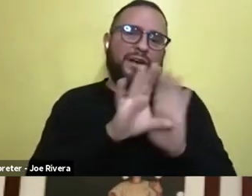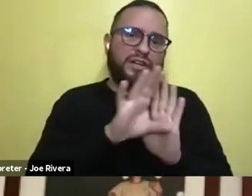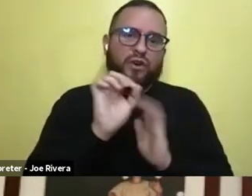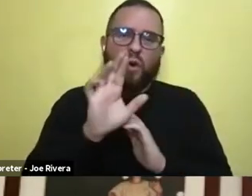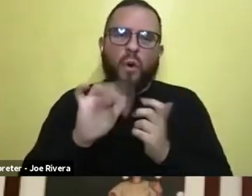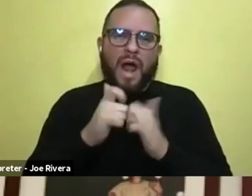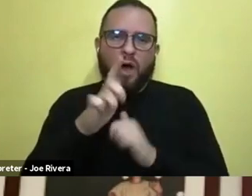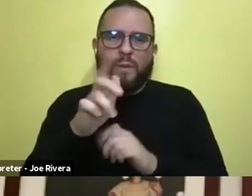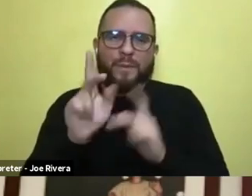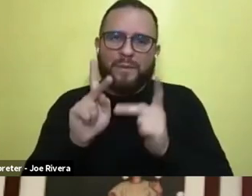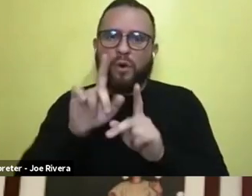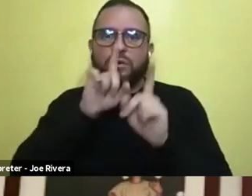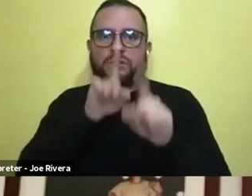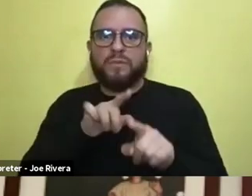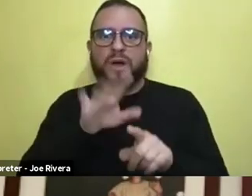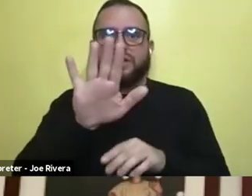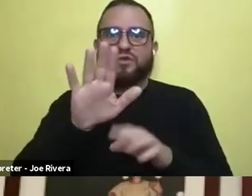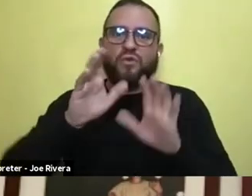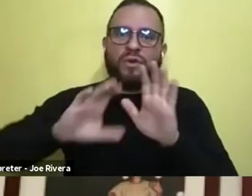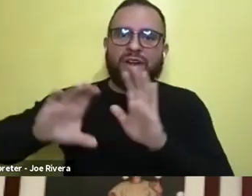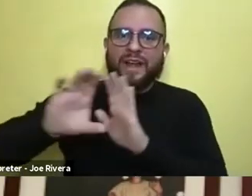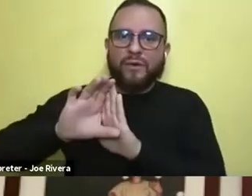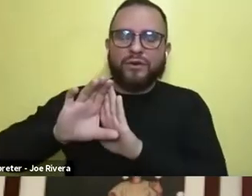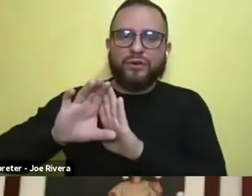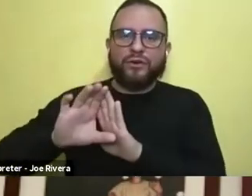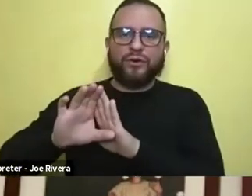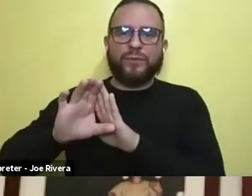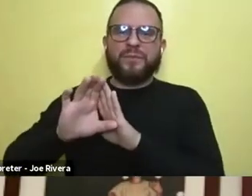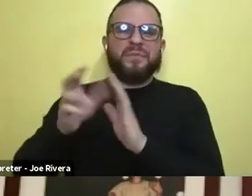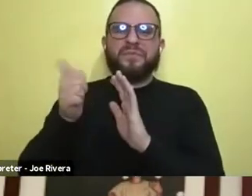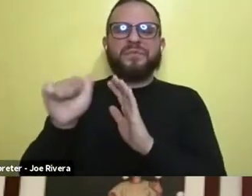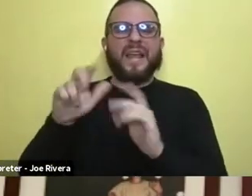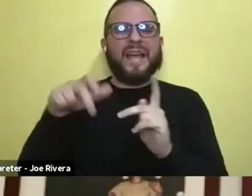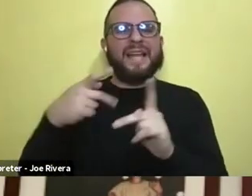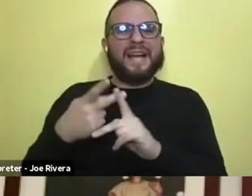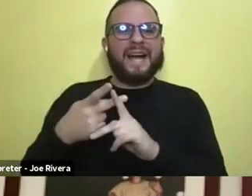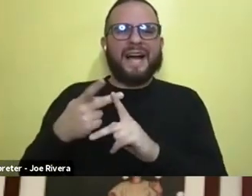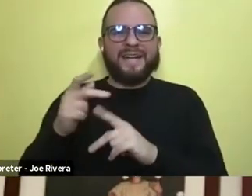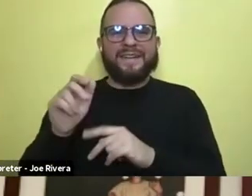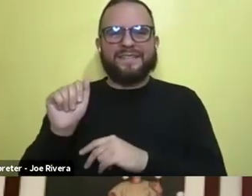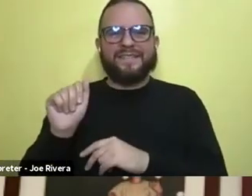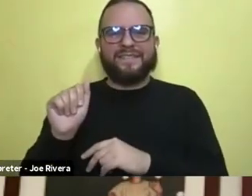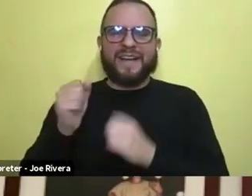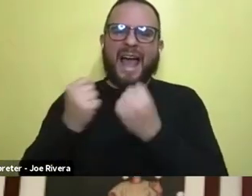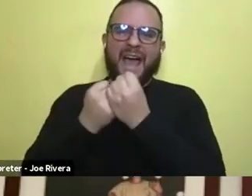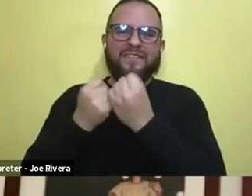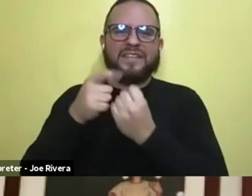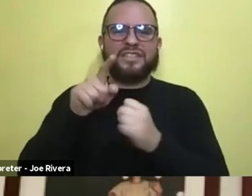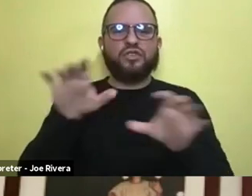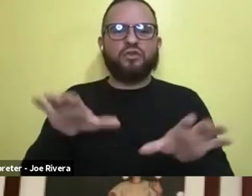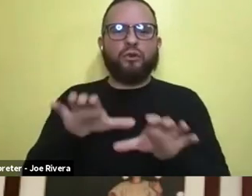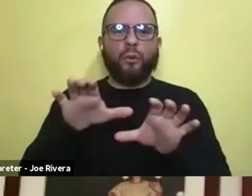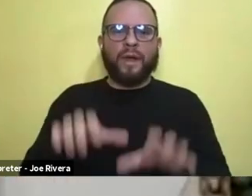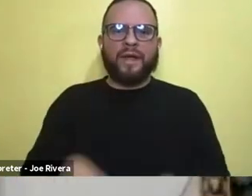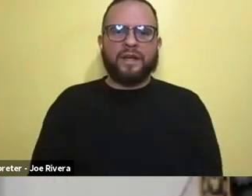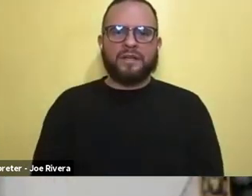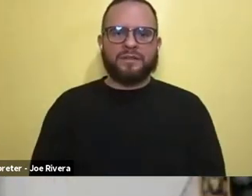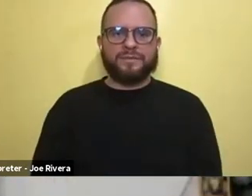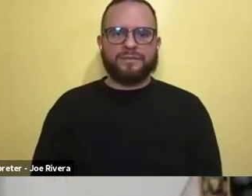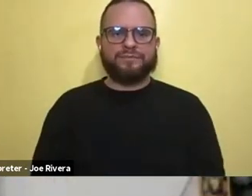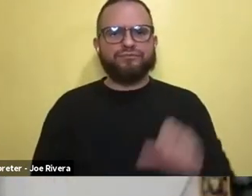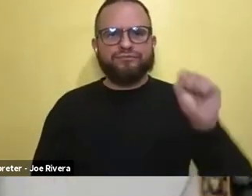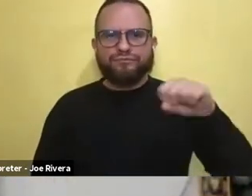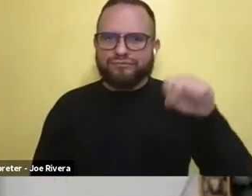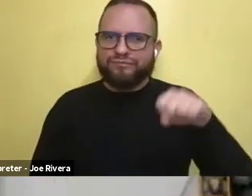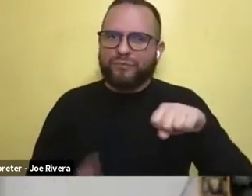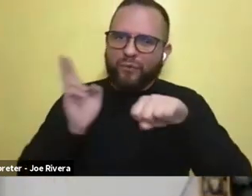responding to your character or, um, any kind of advocacy, um, that you're doing? Yeah, absolutely.